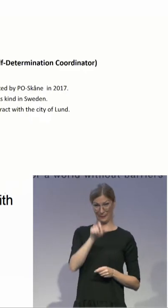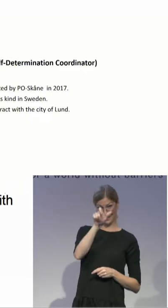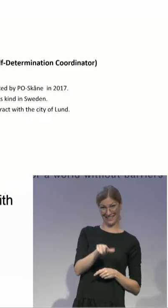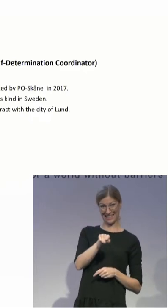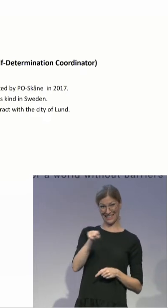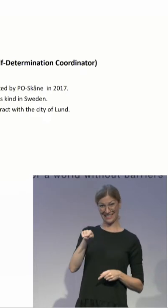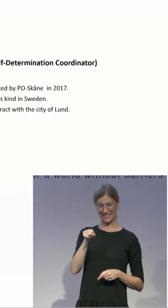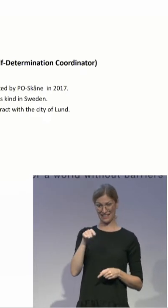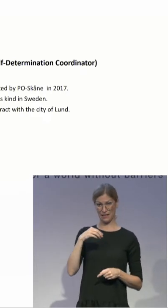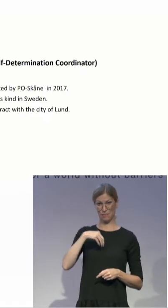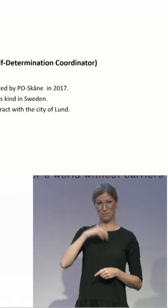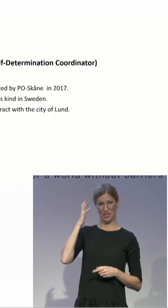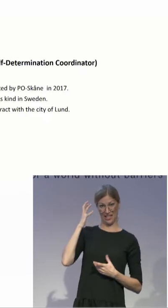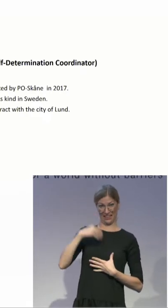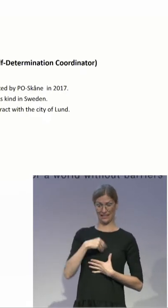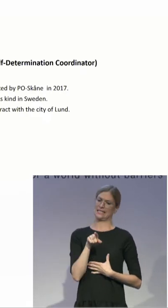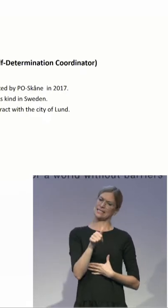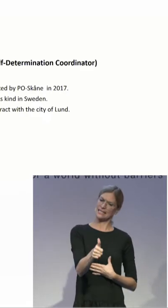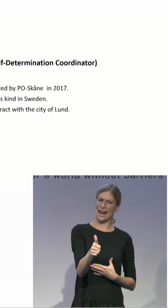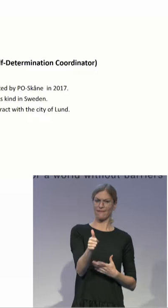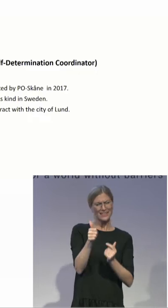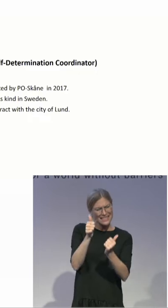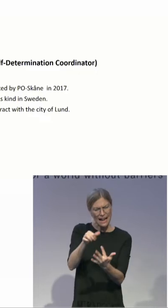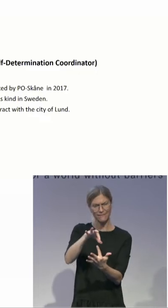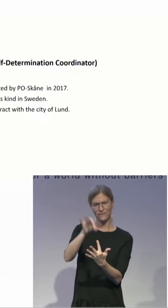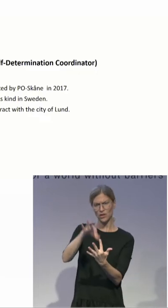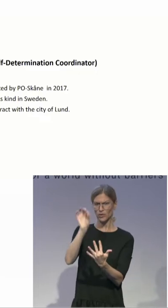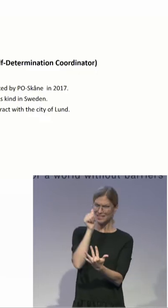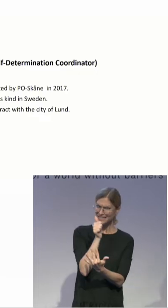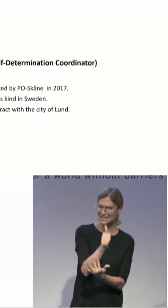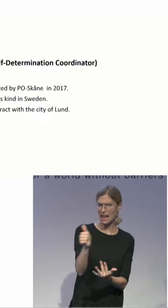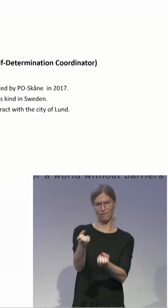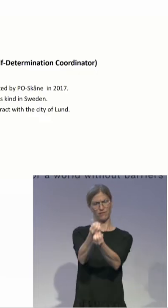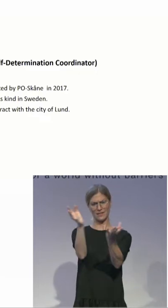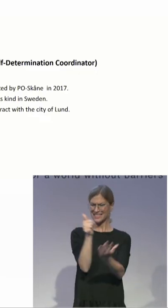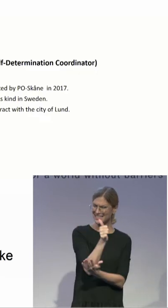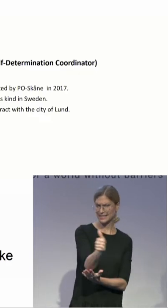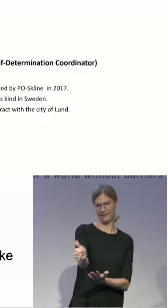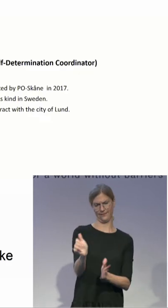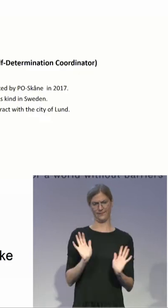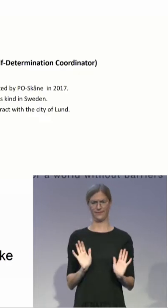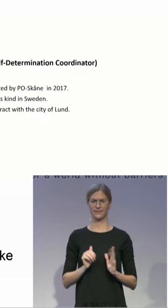decisions to others. But more as small collectives than as individuals.